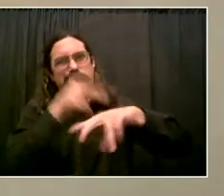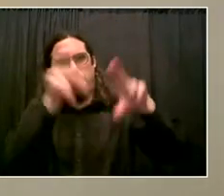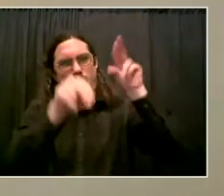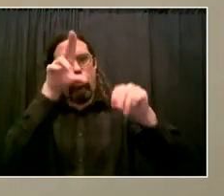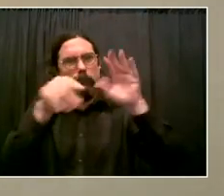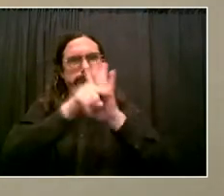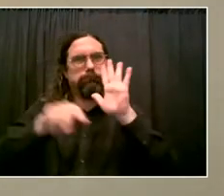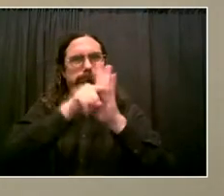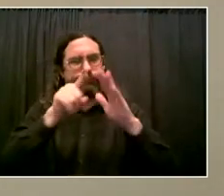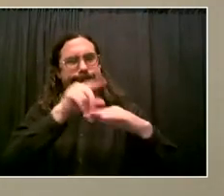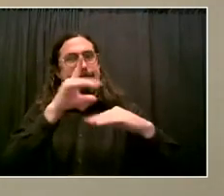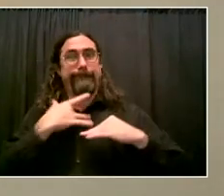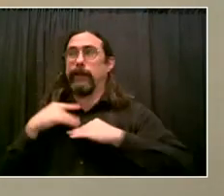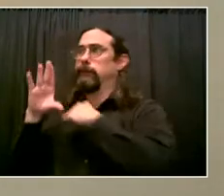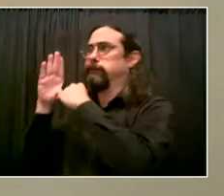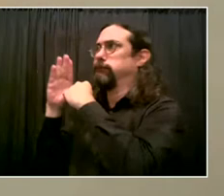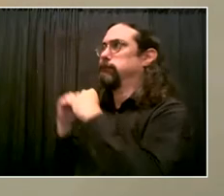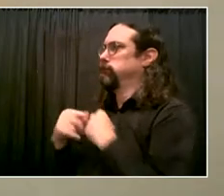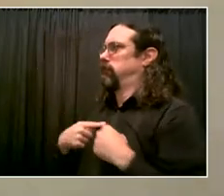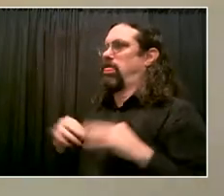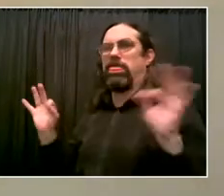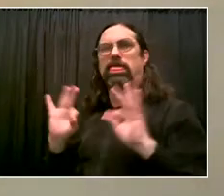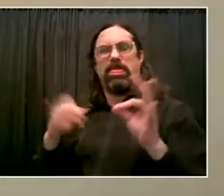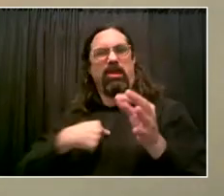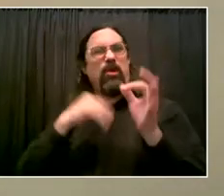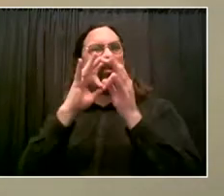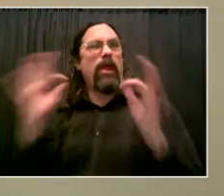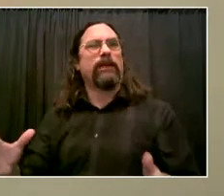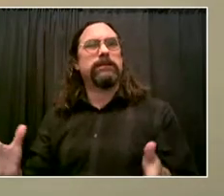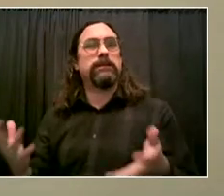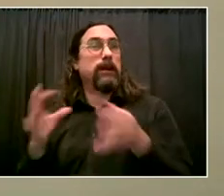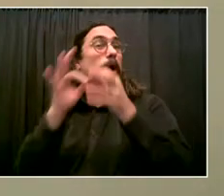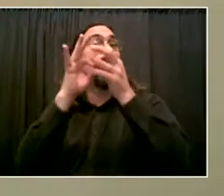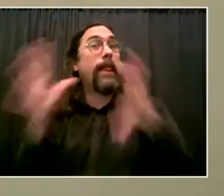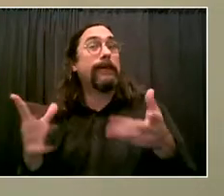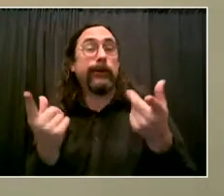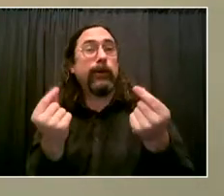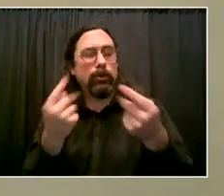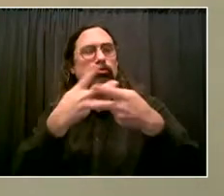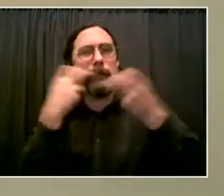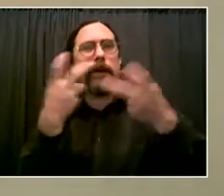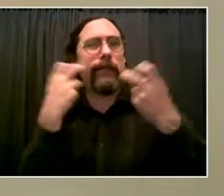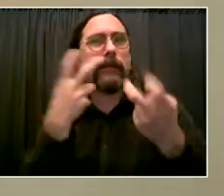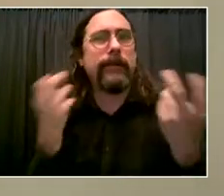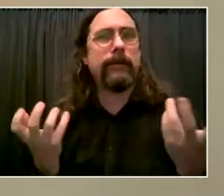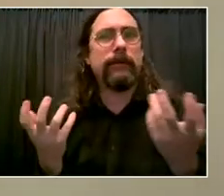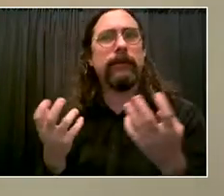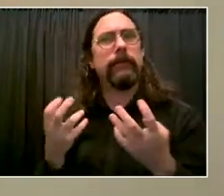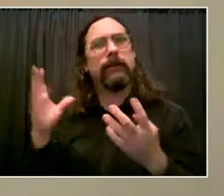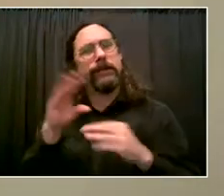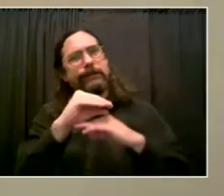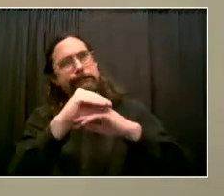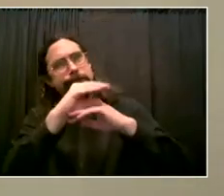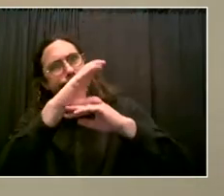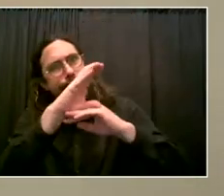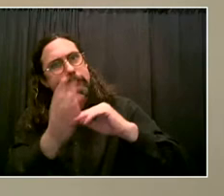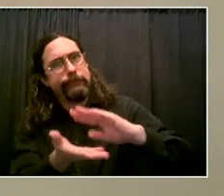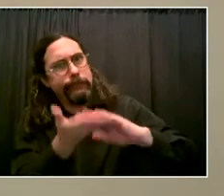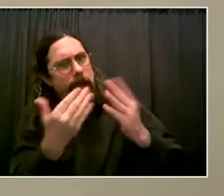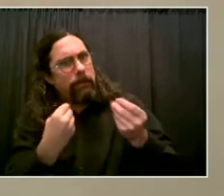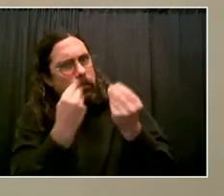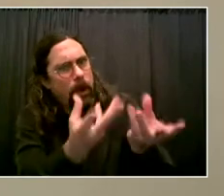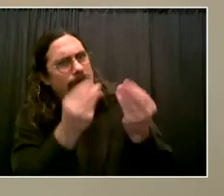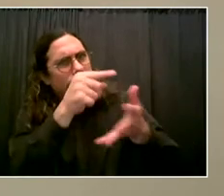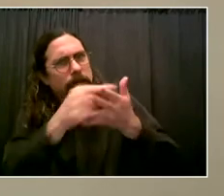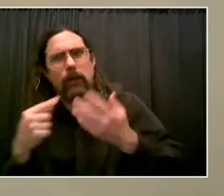game changer. You know, we, when we think about some of the stuff that's happened throughout the pandemic, know, at Exodus, we manage for the hotels,